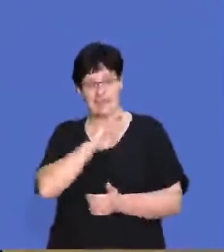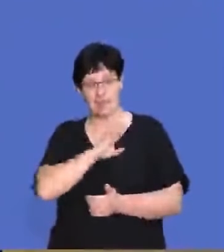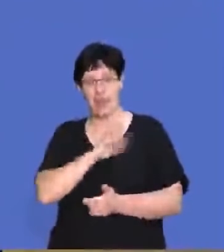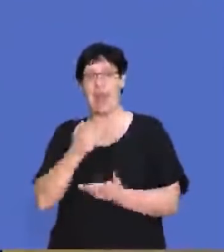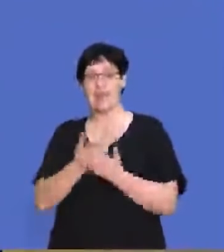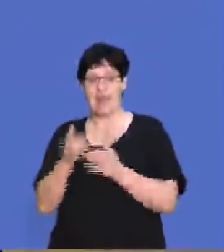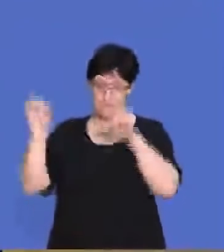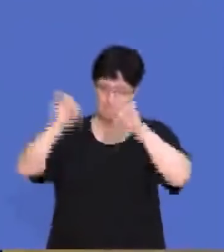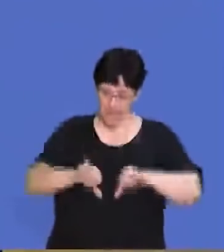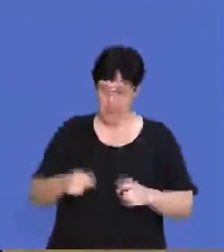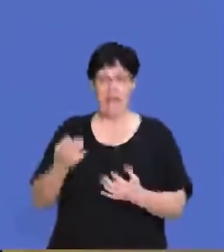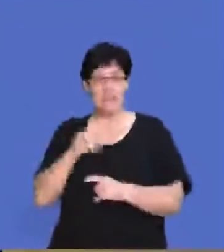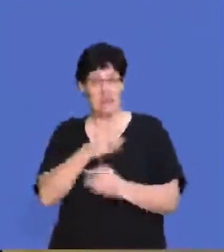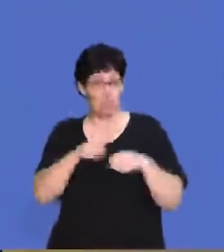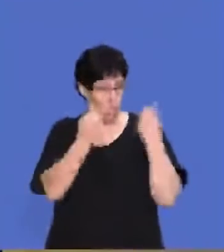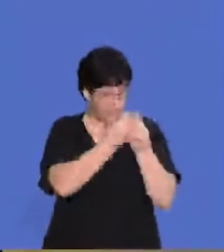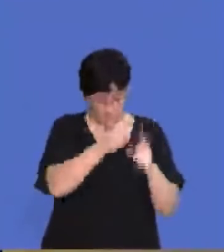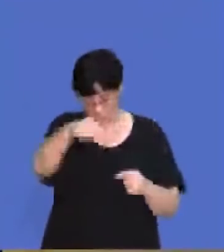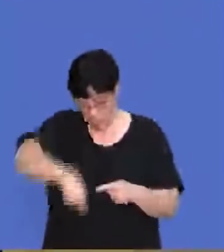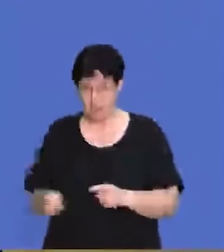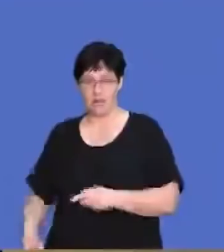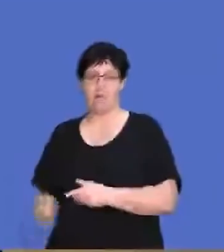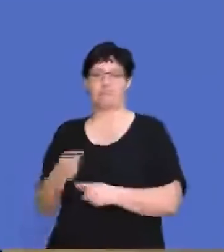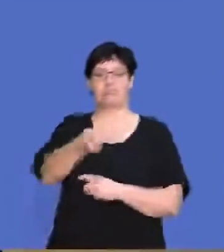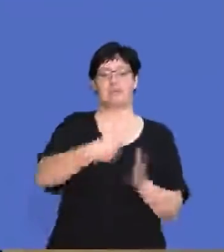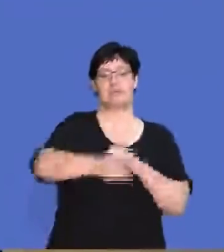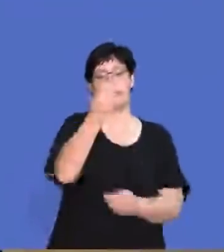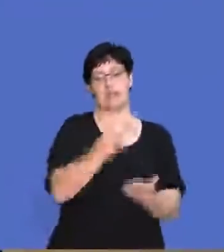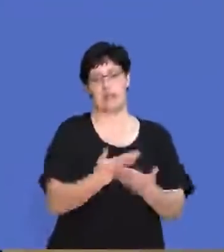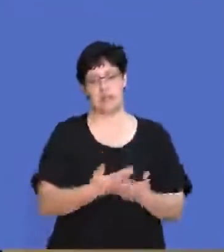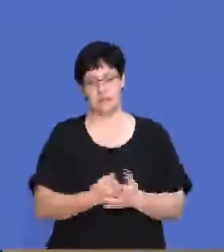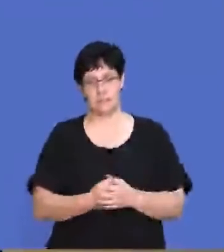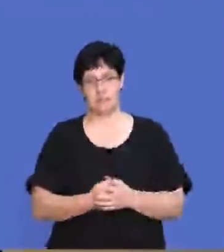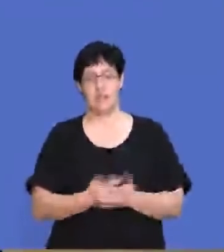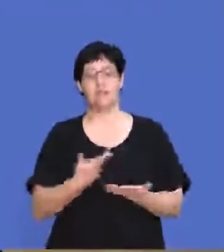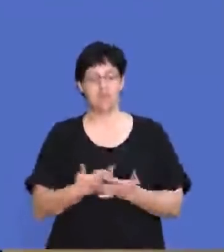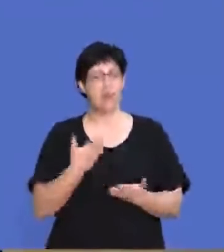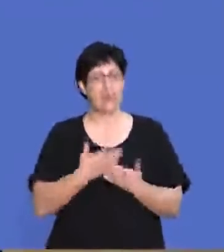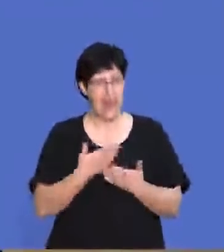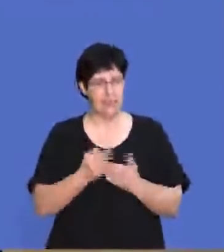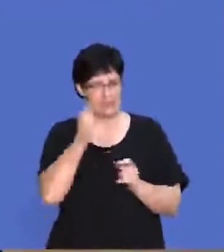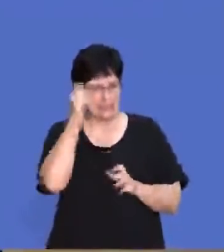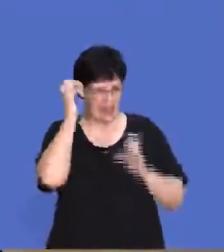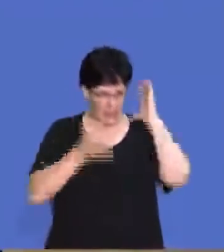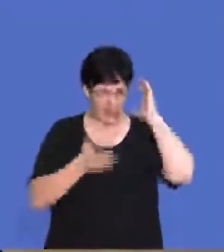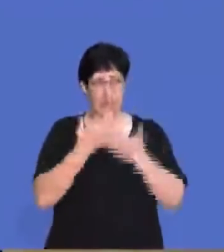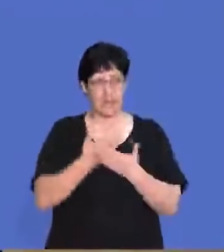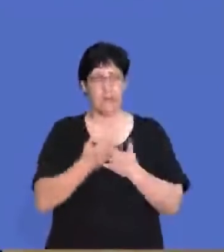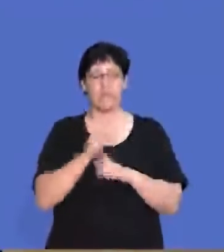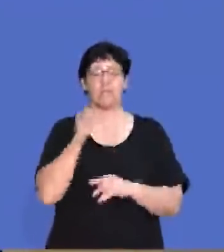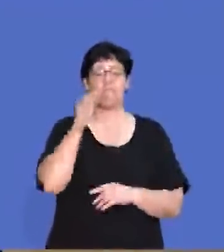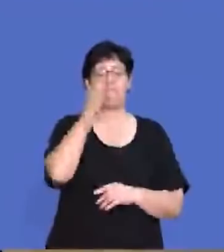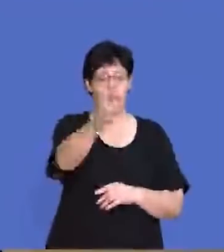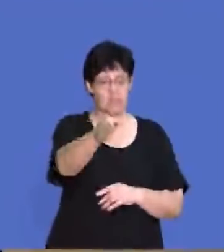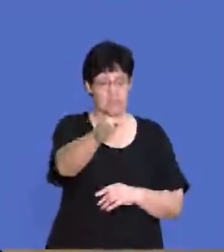customers are able to get any spare parts that they would need for their cars there. So it can be a little bit confusing. Just remember